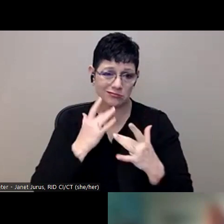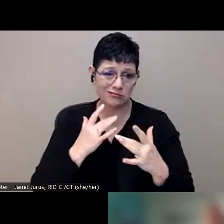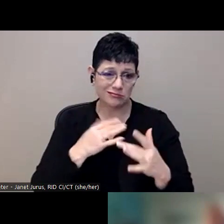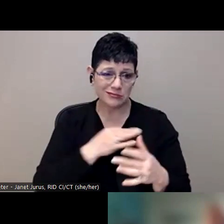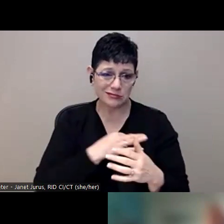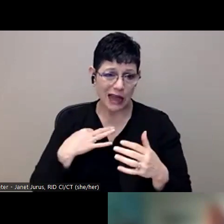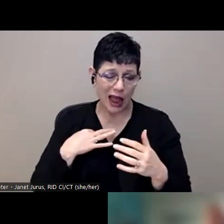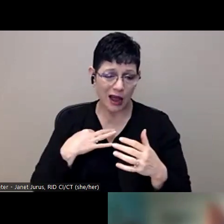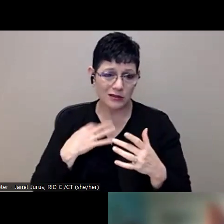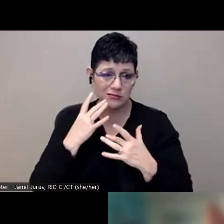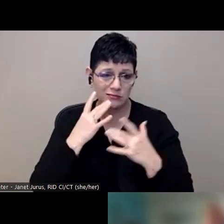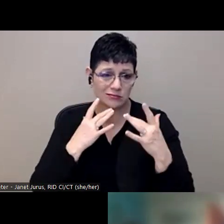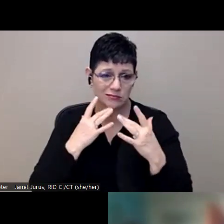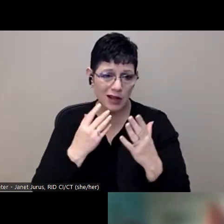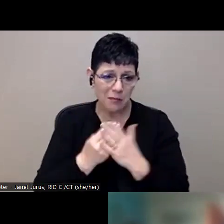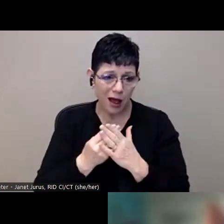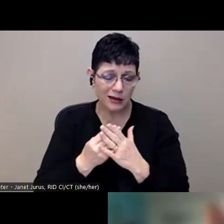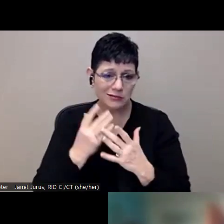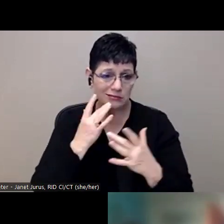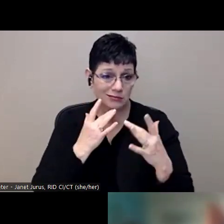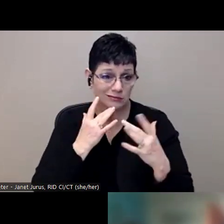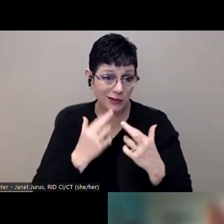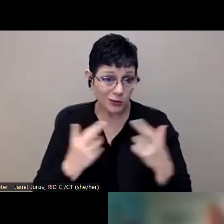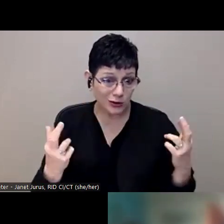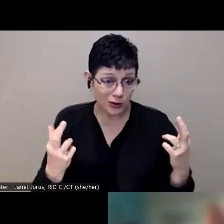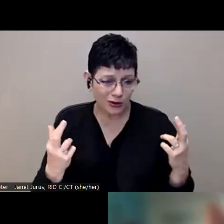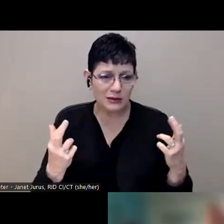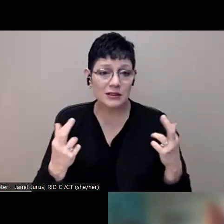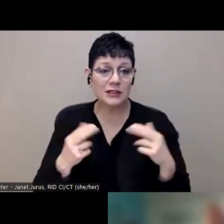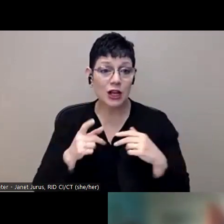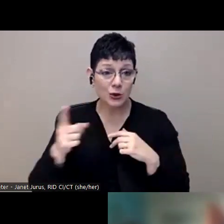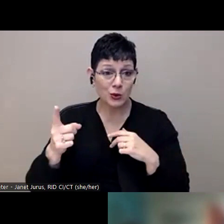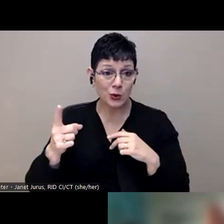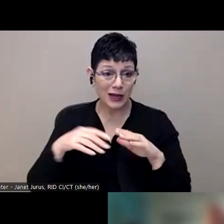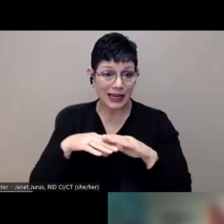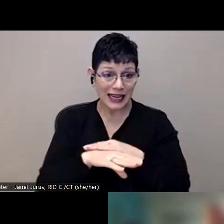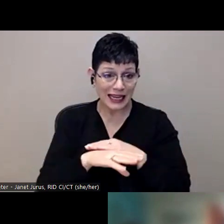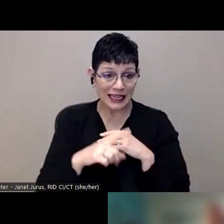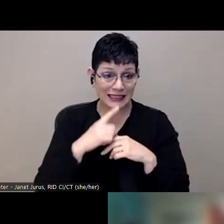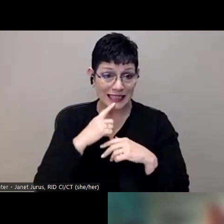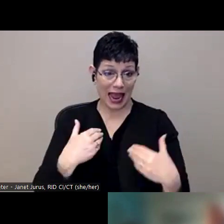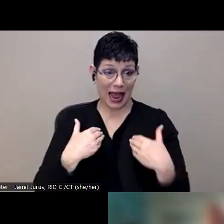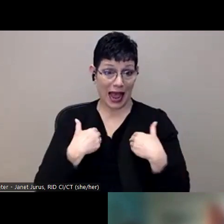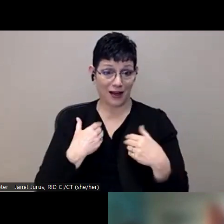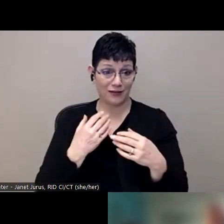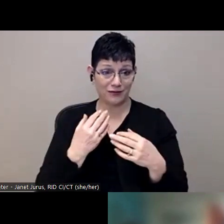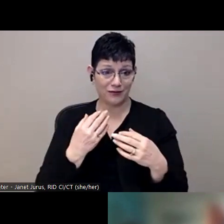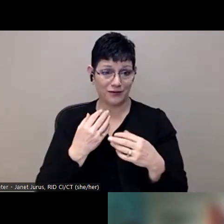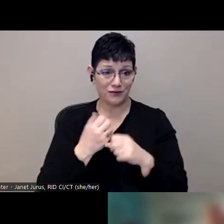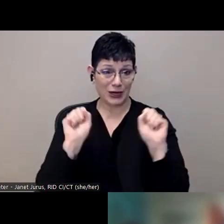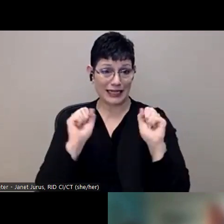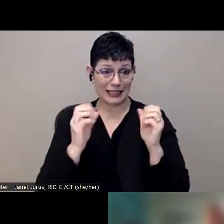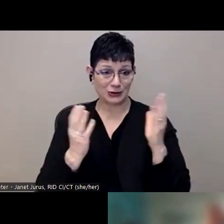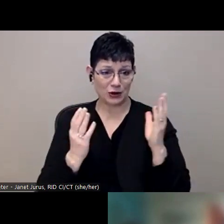underfunded and under resourced. So to have someone like you come in and say, we'll do this, I'm sure is a big relief